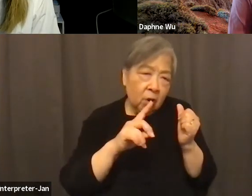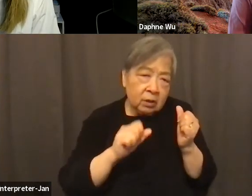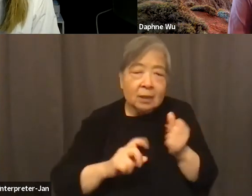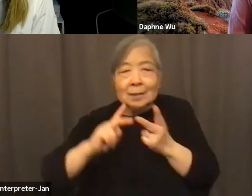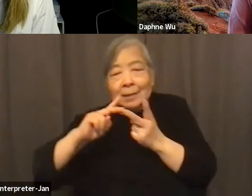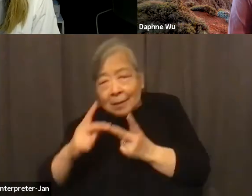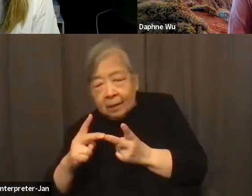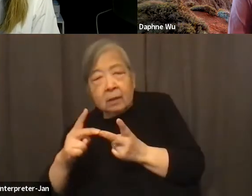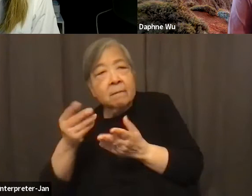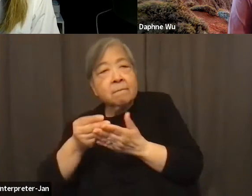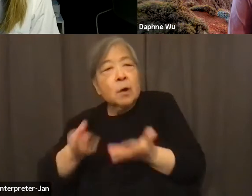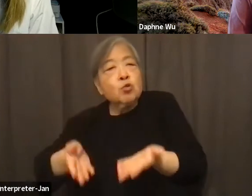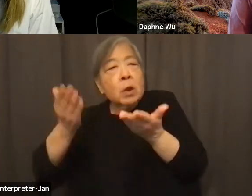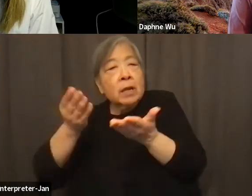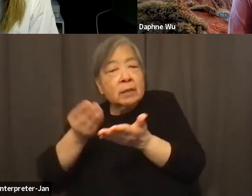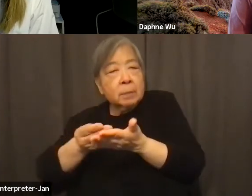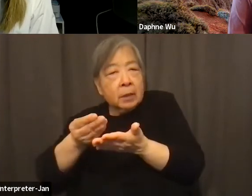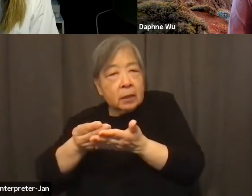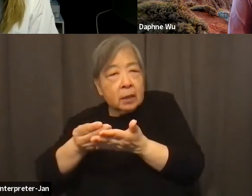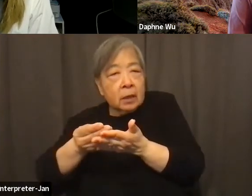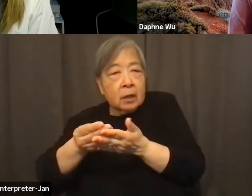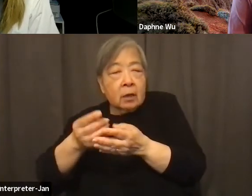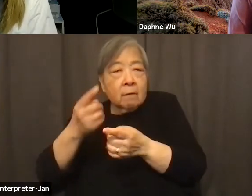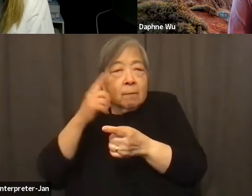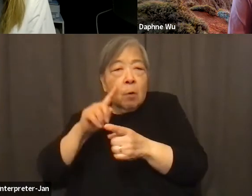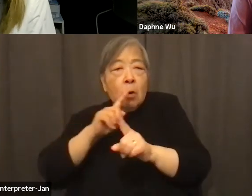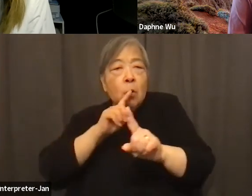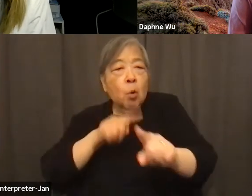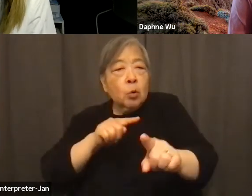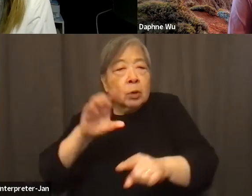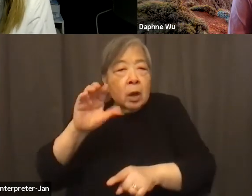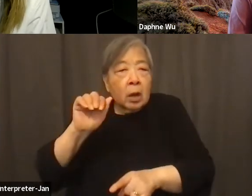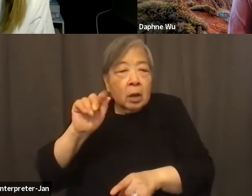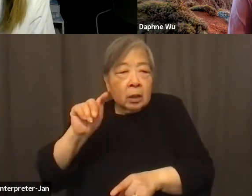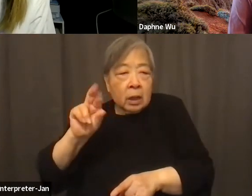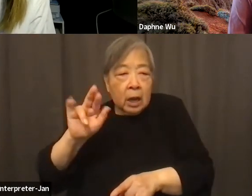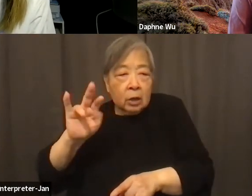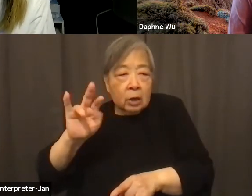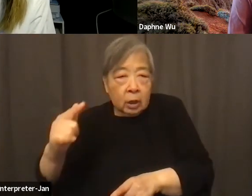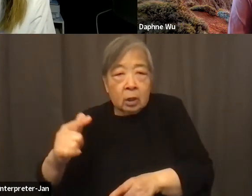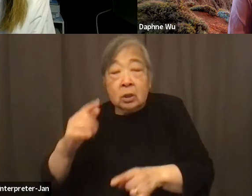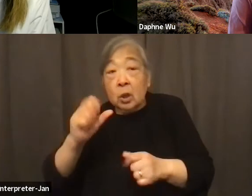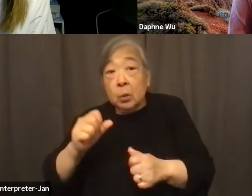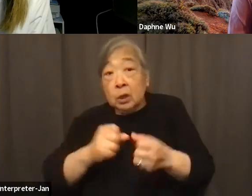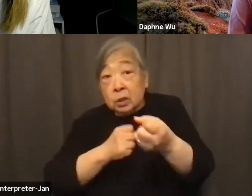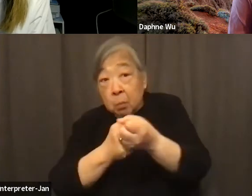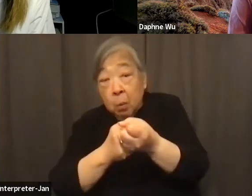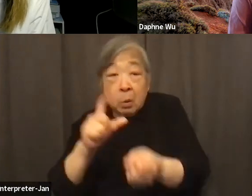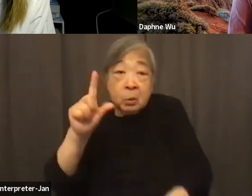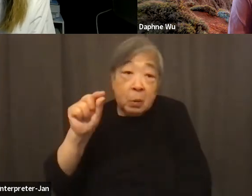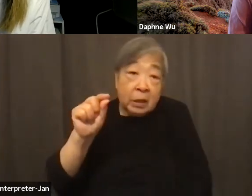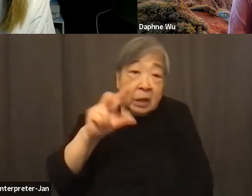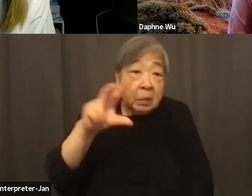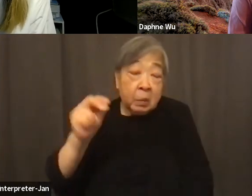fundraised money to place bulk catering orders where we could help to support the maybe, like, 20, 30 restaurants that were open